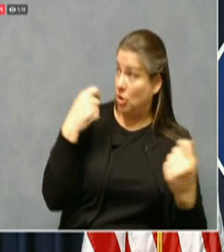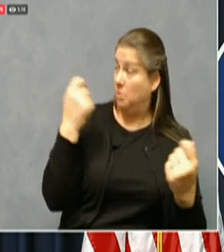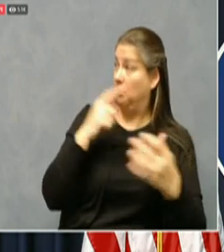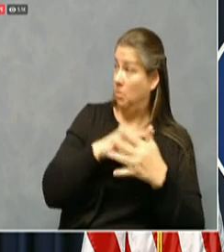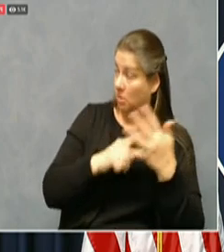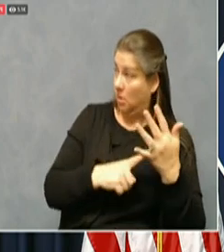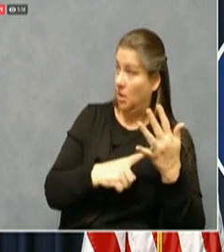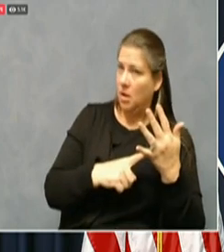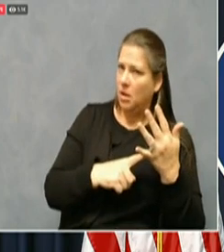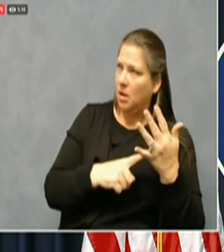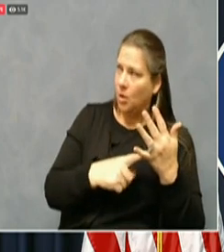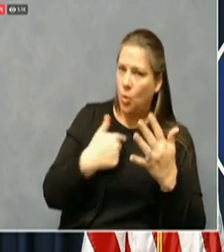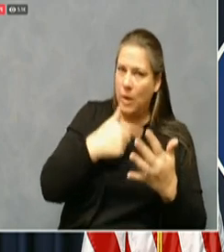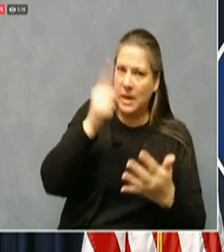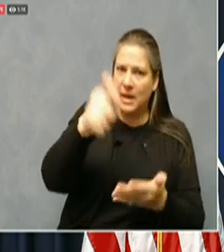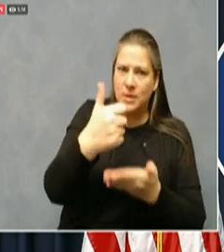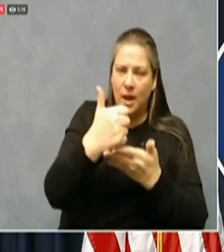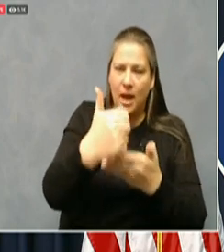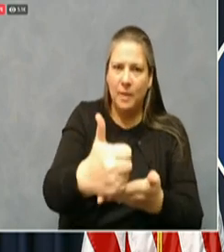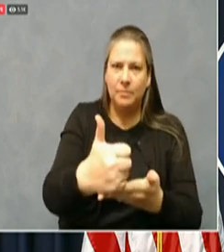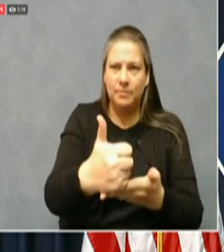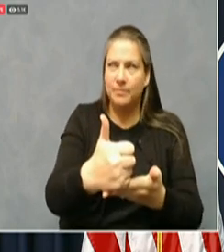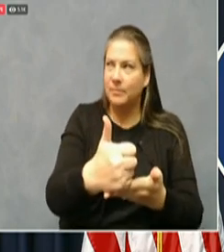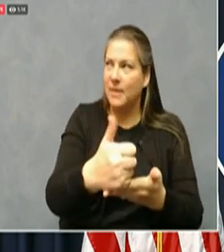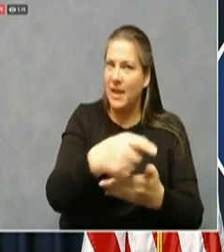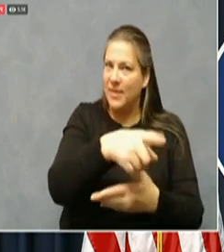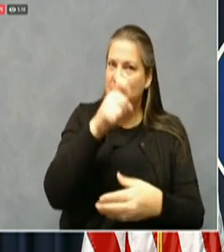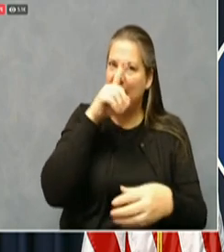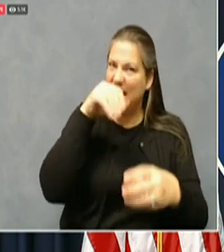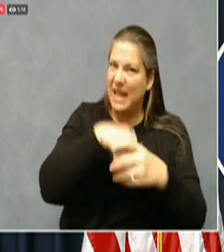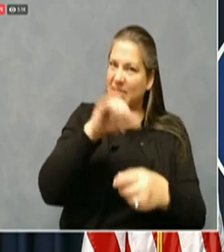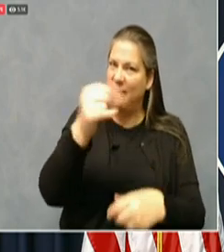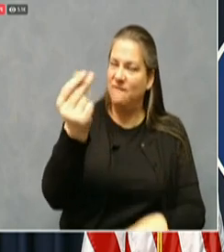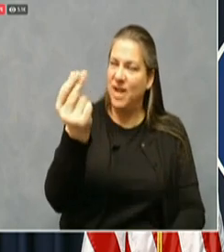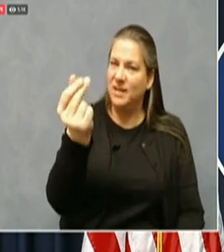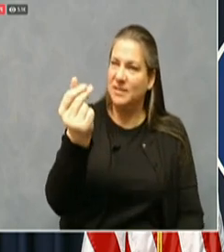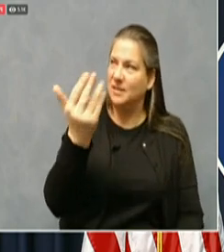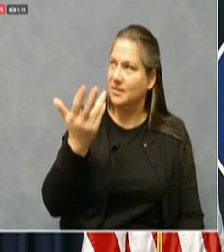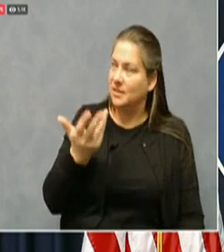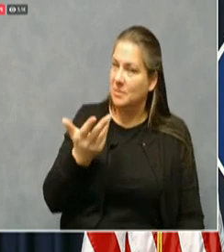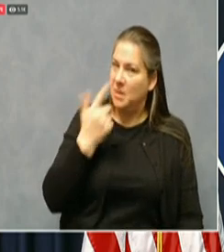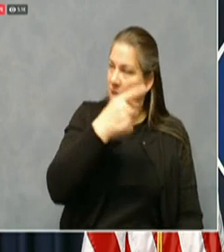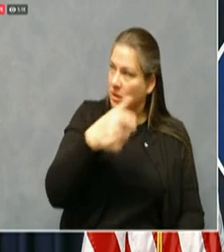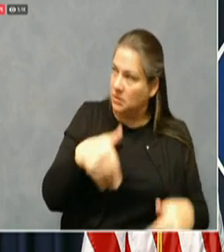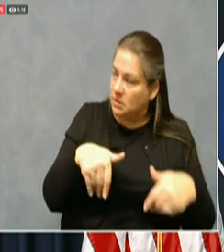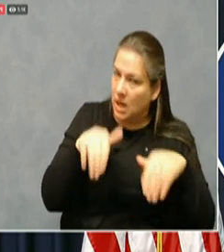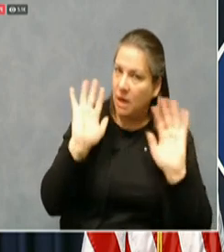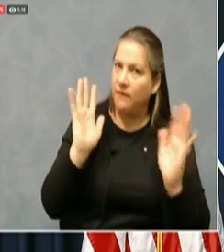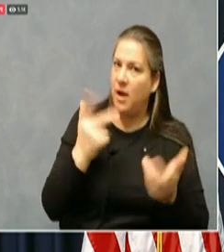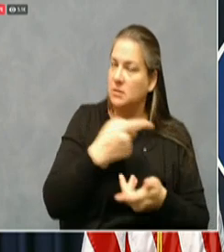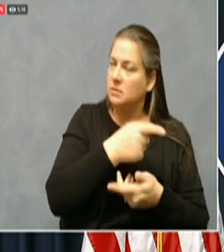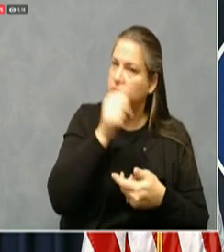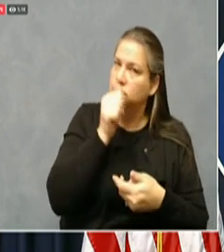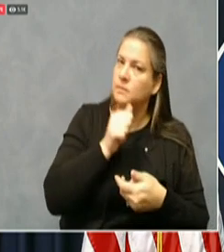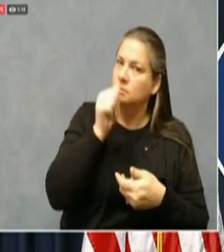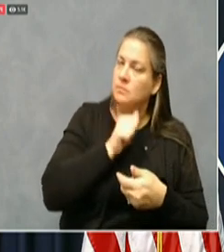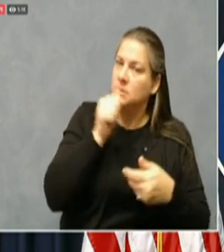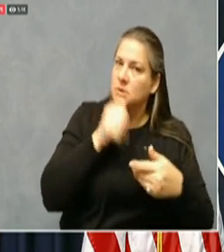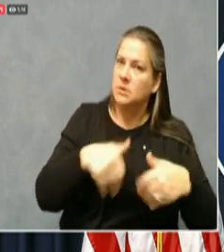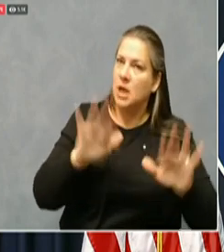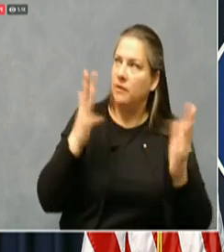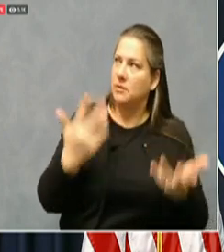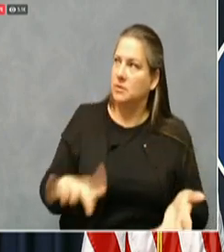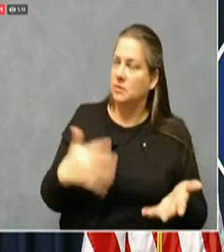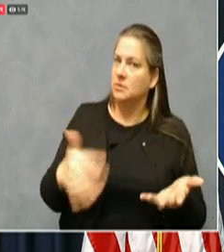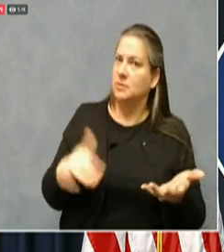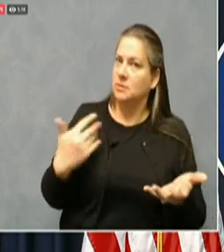that they are in this round of cares act funding because they've had to sacrifice the most. Uh, let's let's make sure that